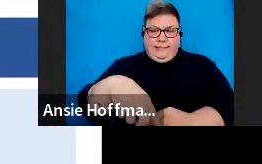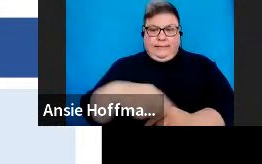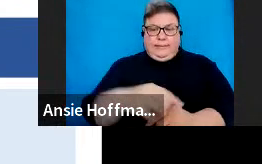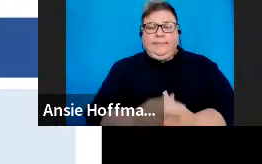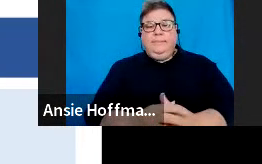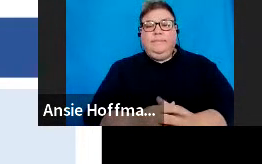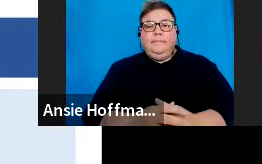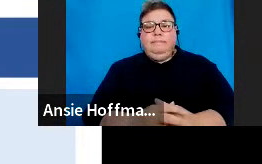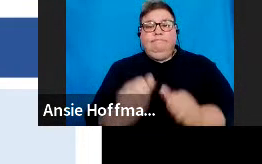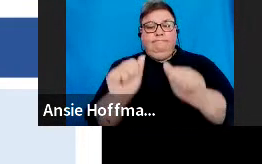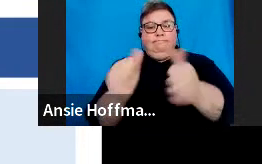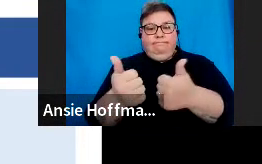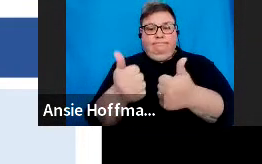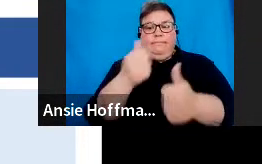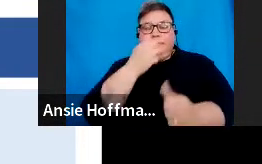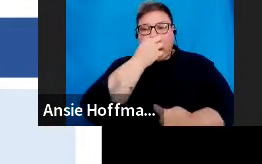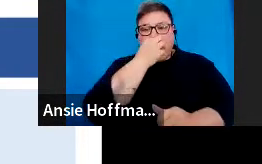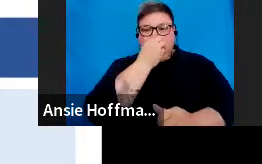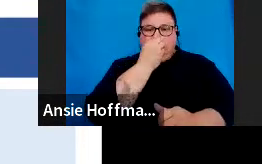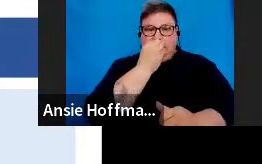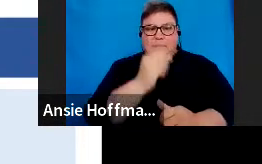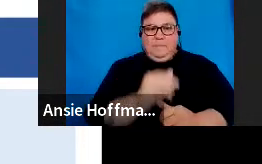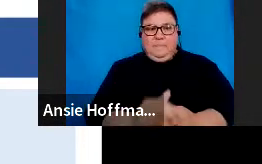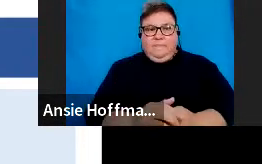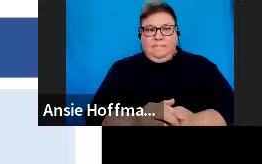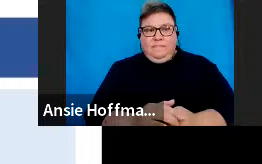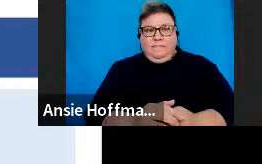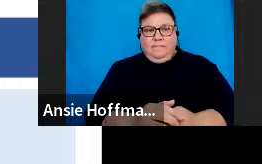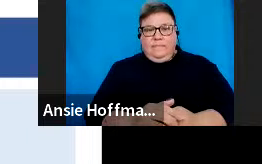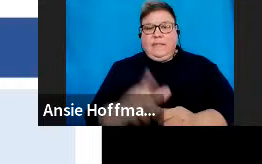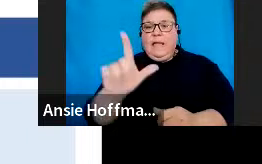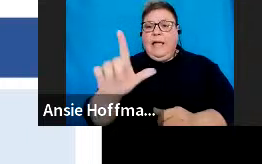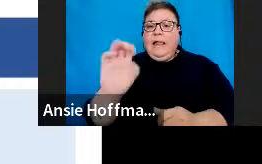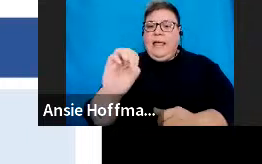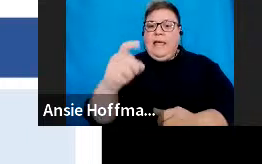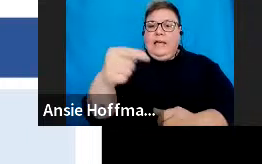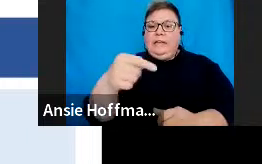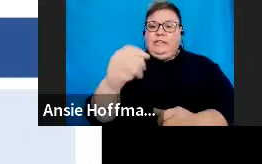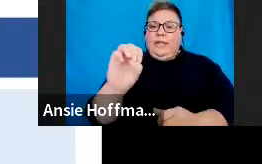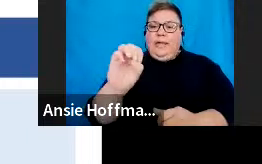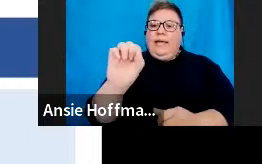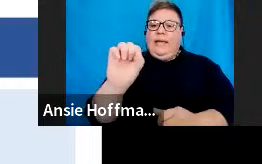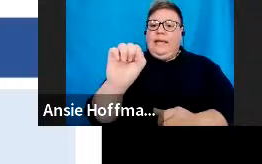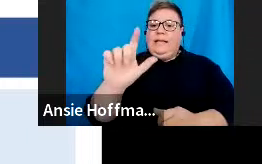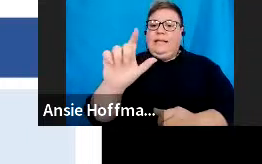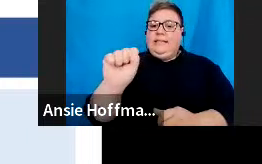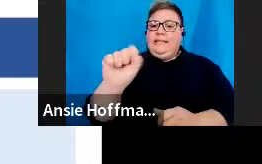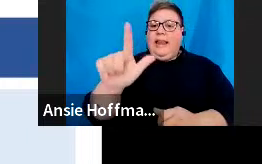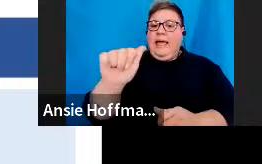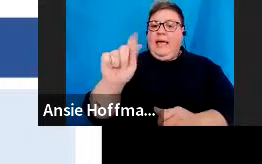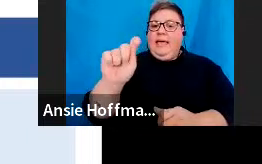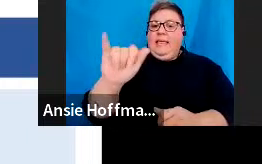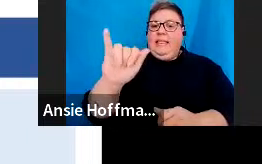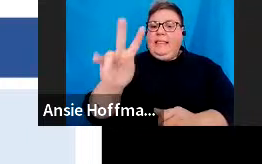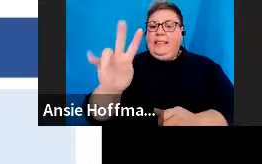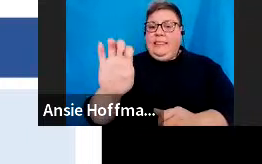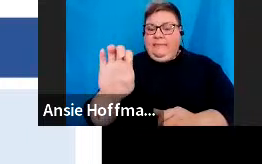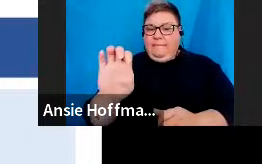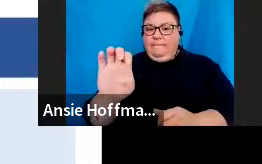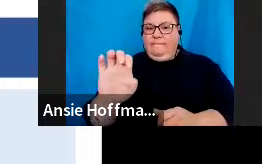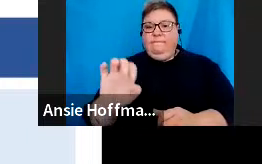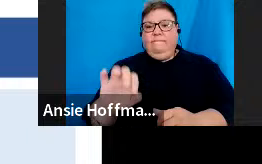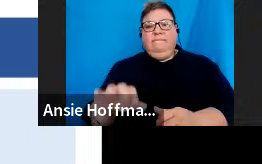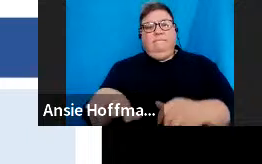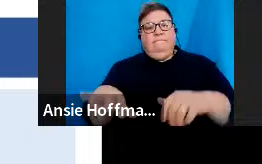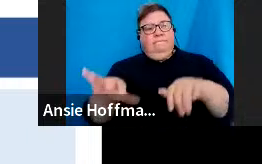Right. Legislative changes to tax directive process have been implemented on the